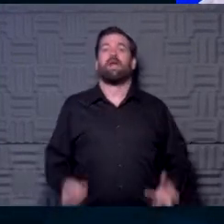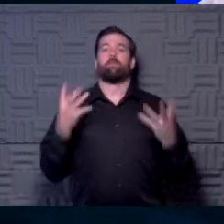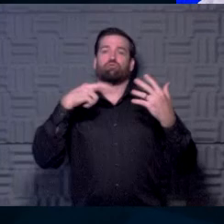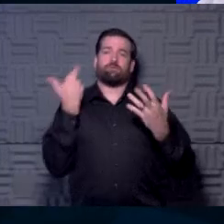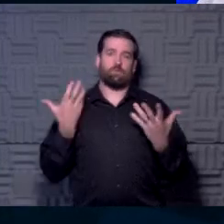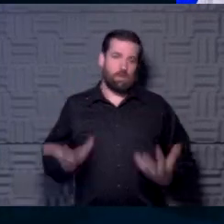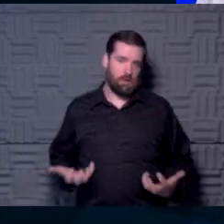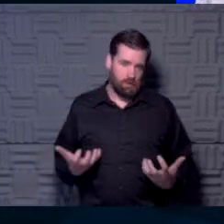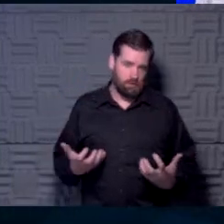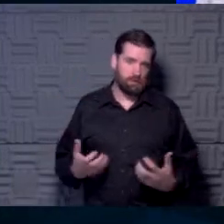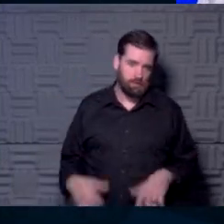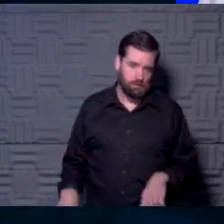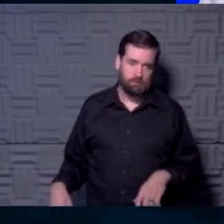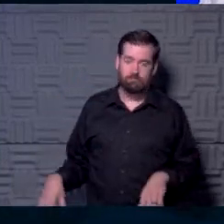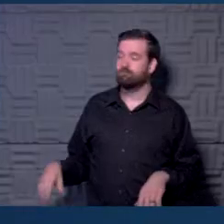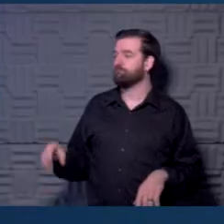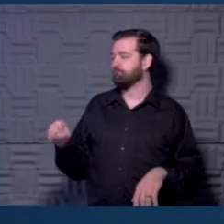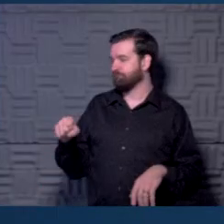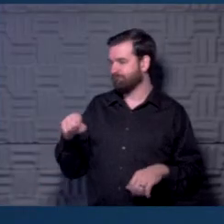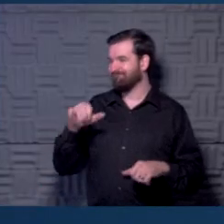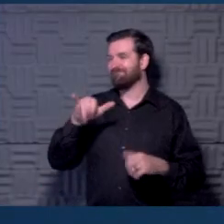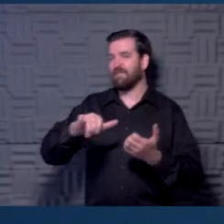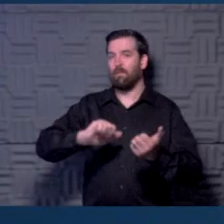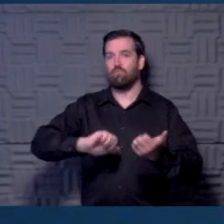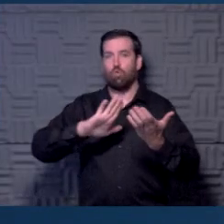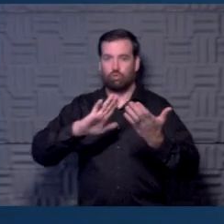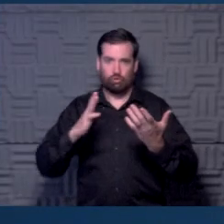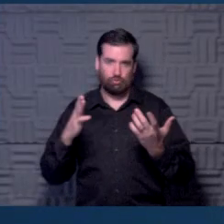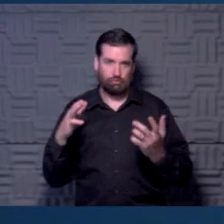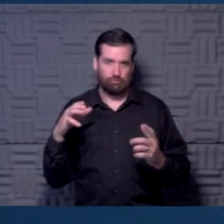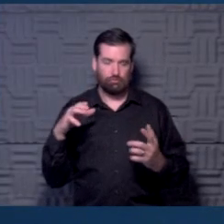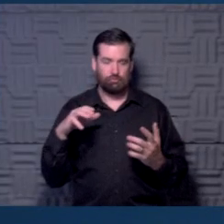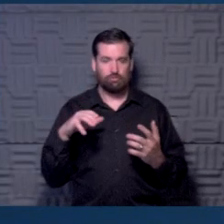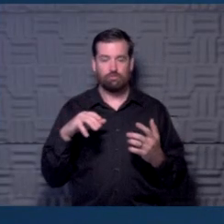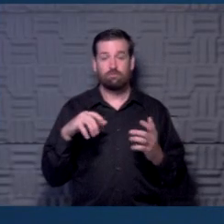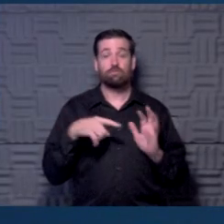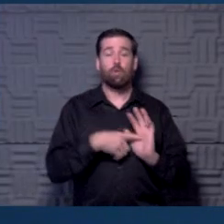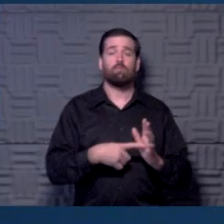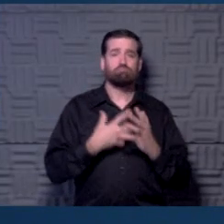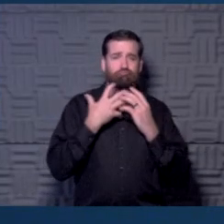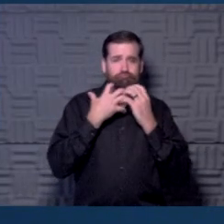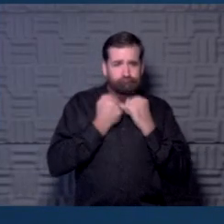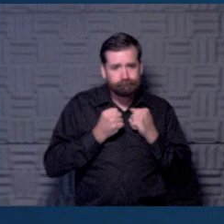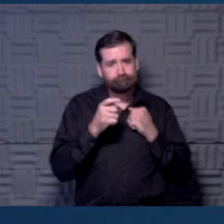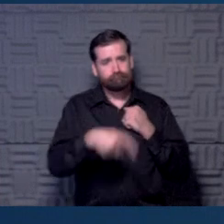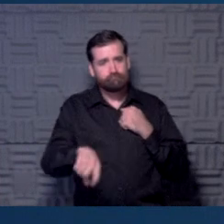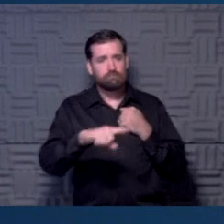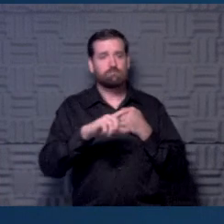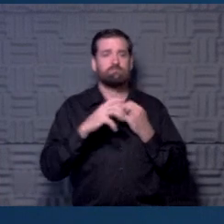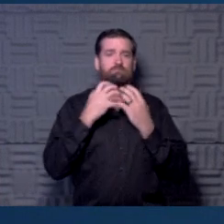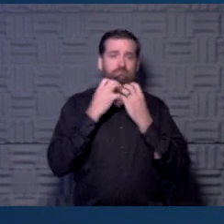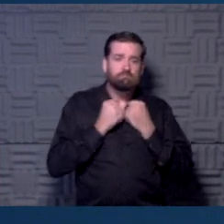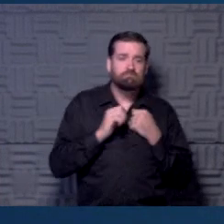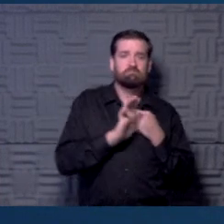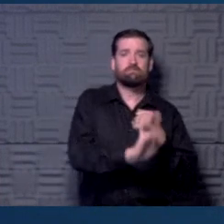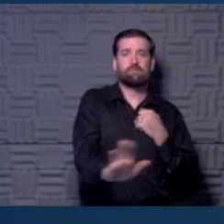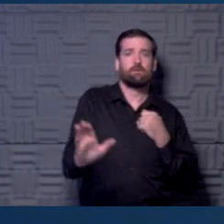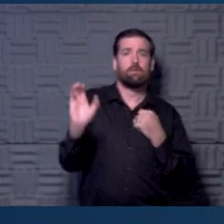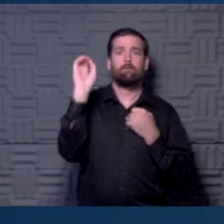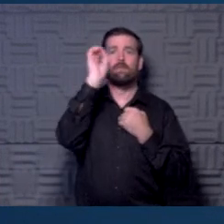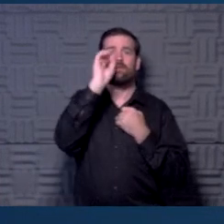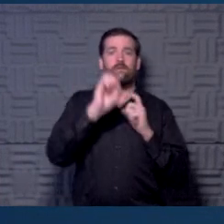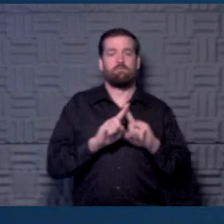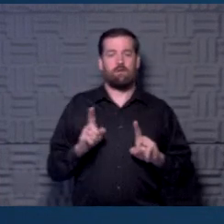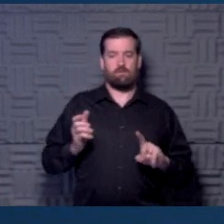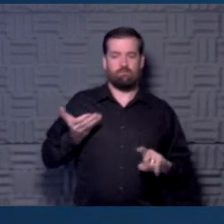Yeah, I think it's in the approach, though. What you want to do is to show that you care about them and care about their opinion. But we